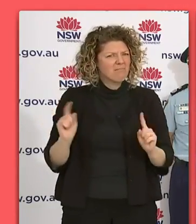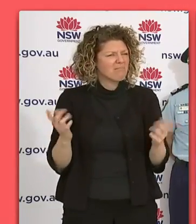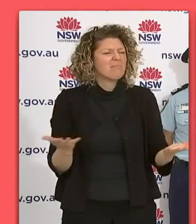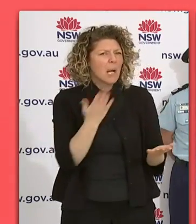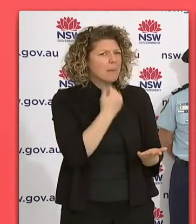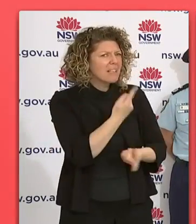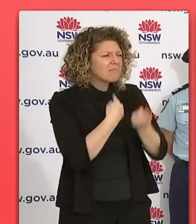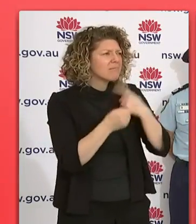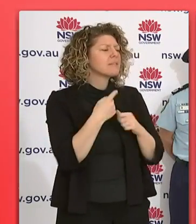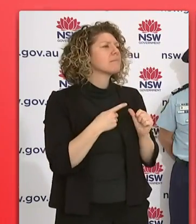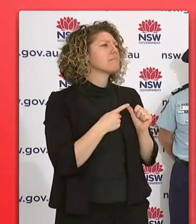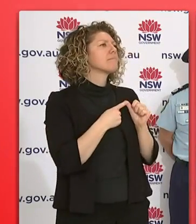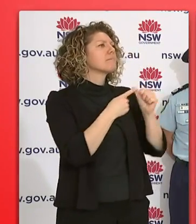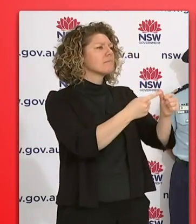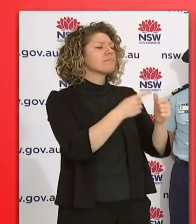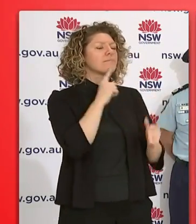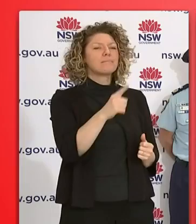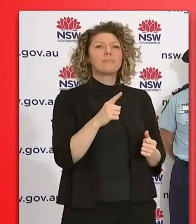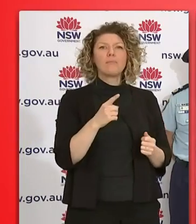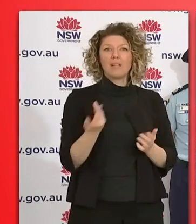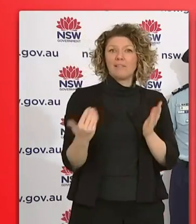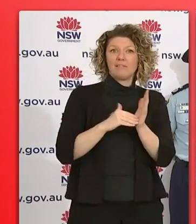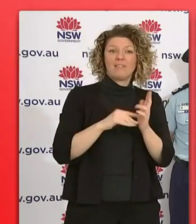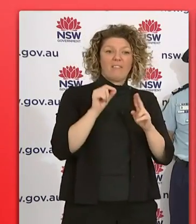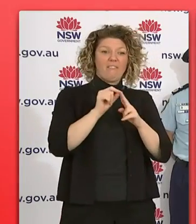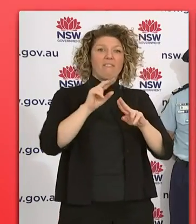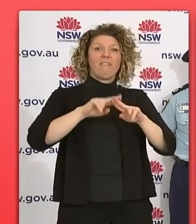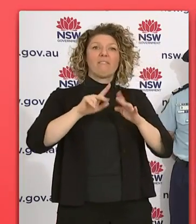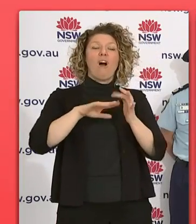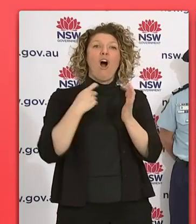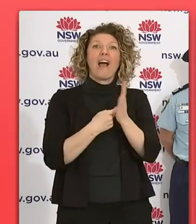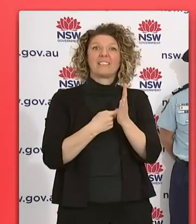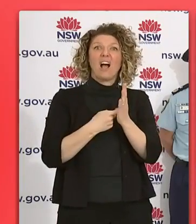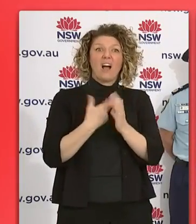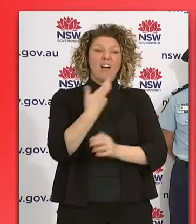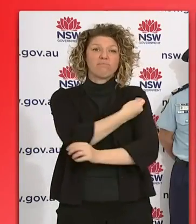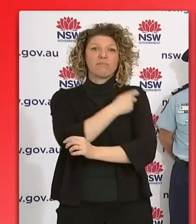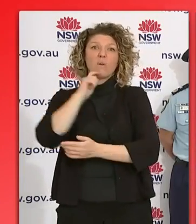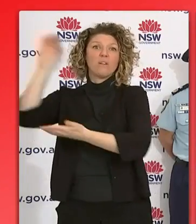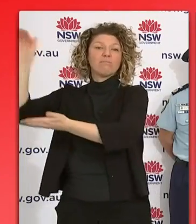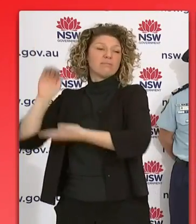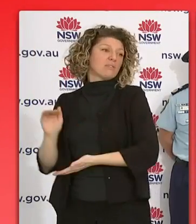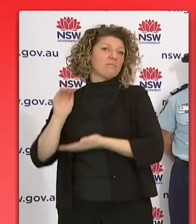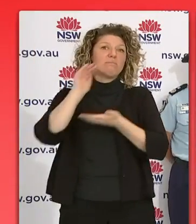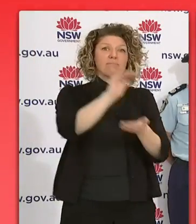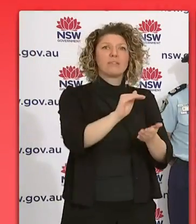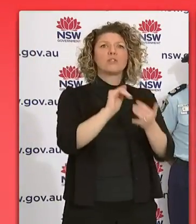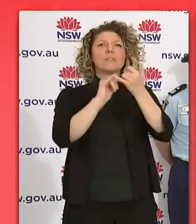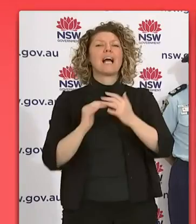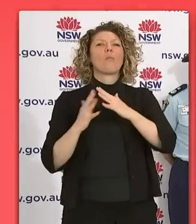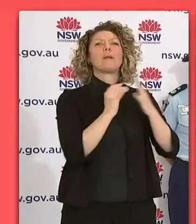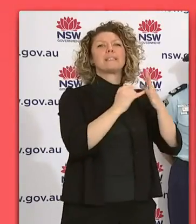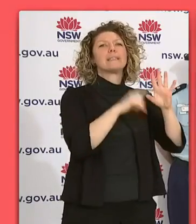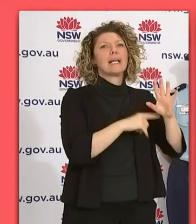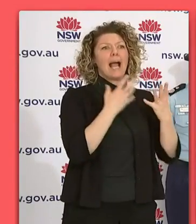been advised extra Pfizer jabs will be arriving to Western New South Wales, and I might ask Dr Hazard as he's been in touch with his counterparts.